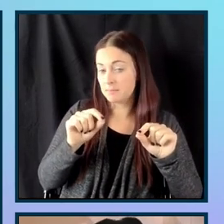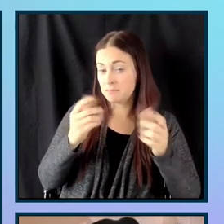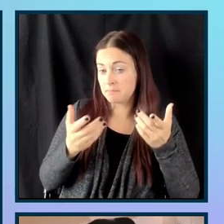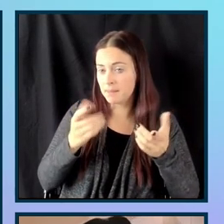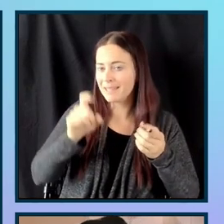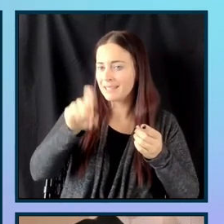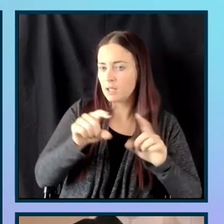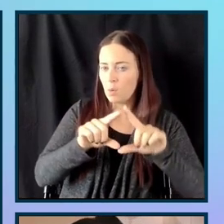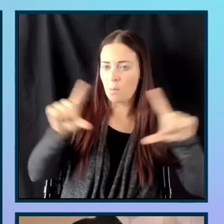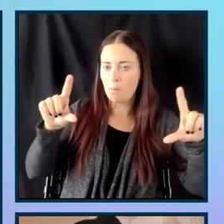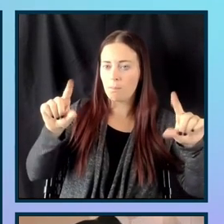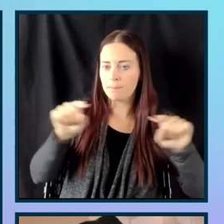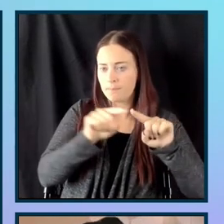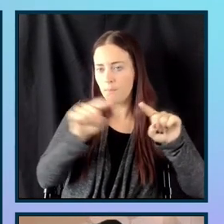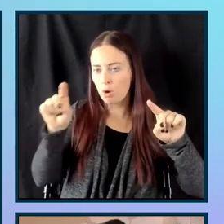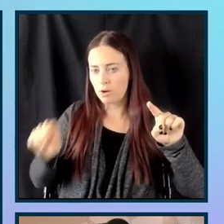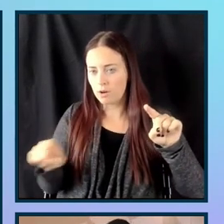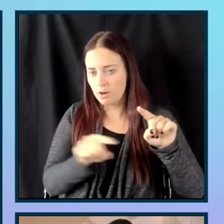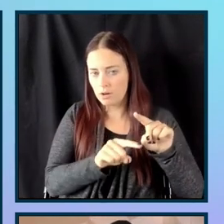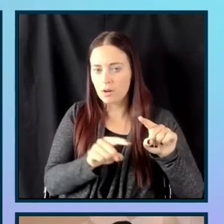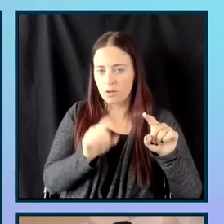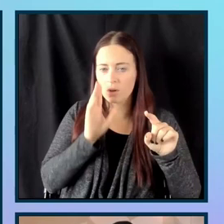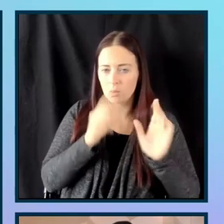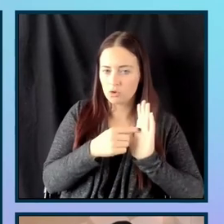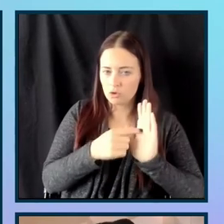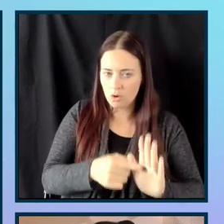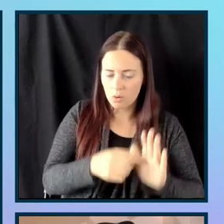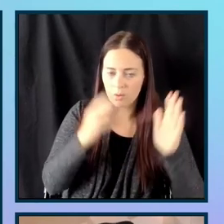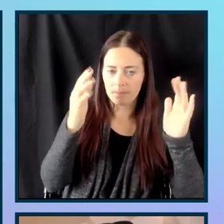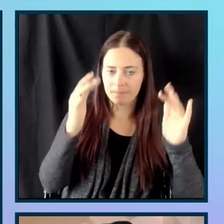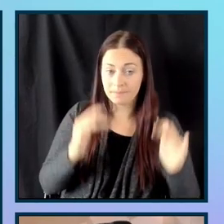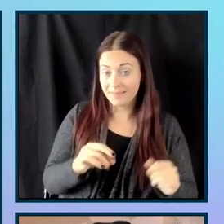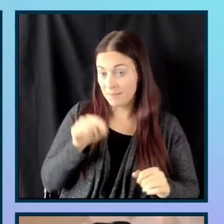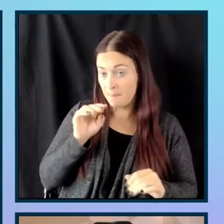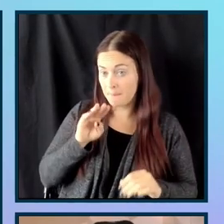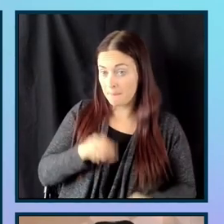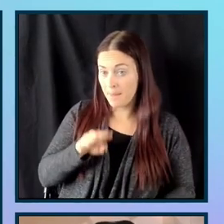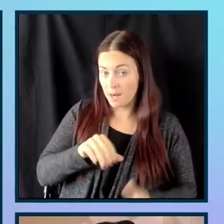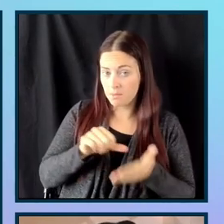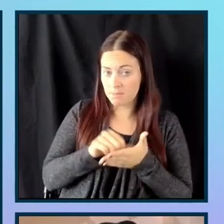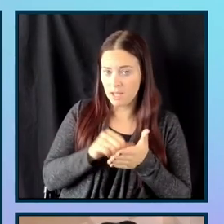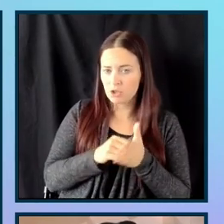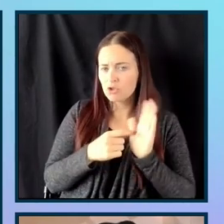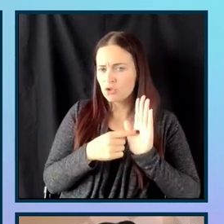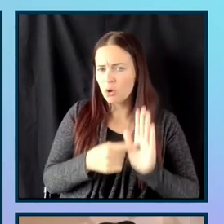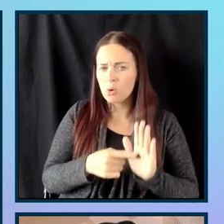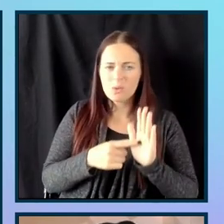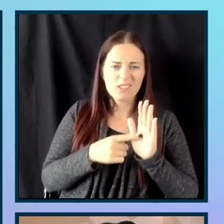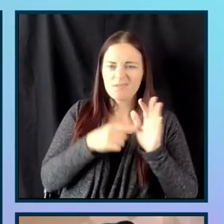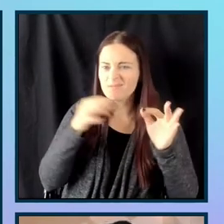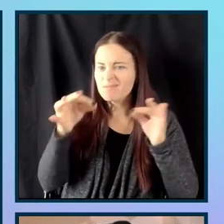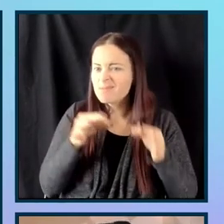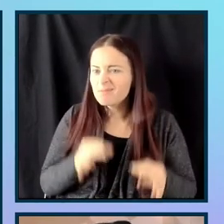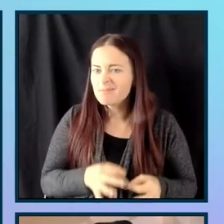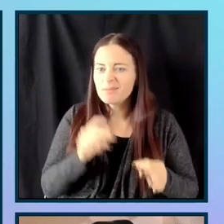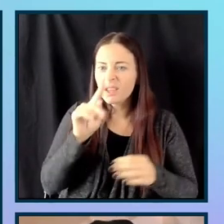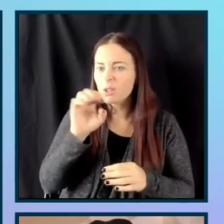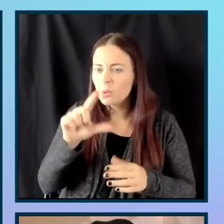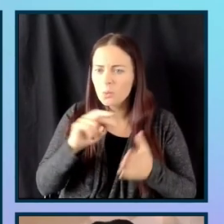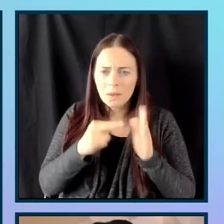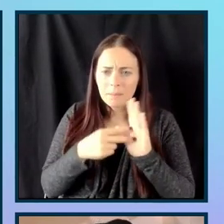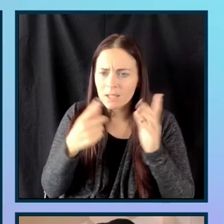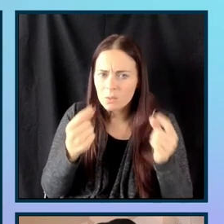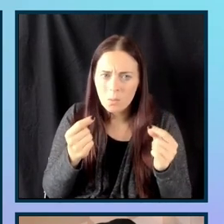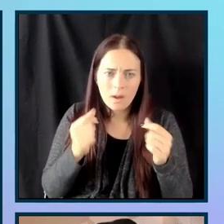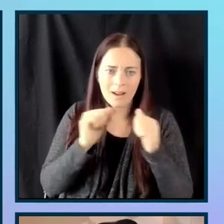If you go further down on this page, they also explain a little bit about what this means, how you can use this tool, and kind of breaking down the guidelines.